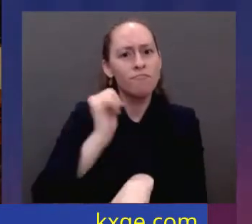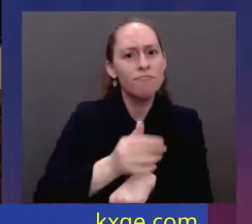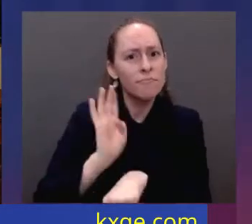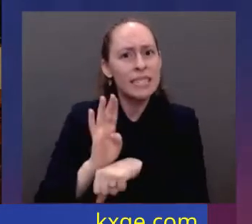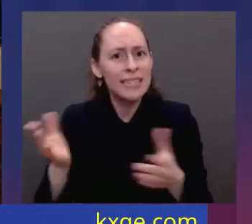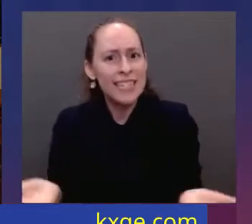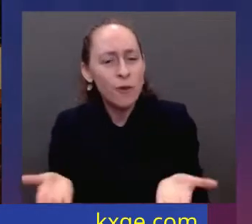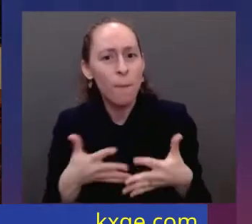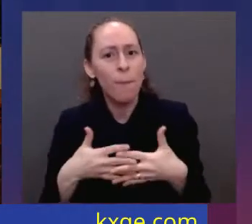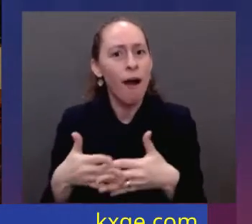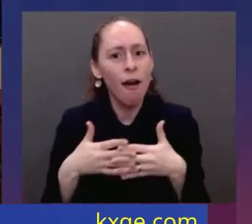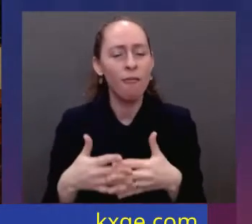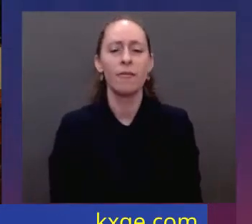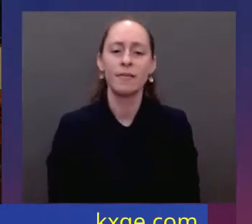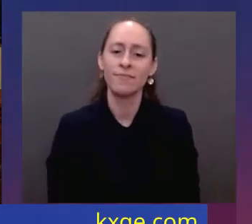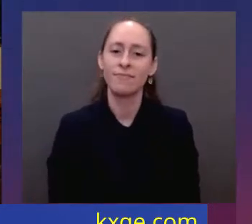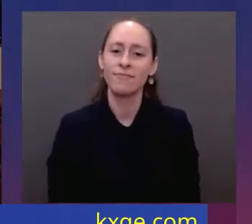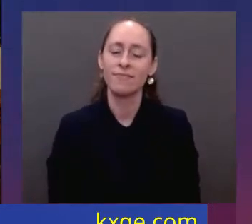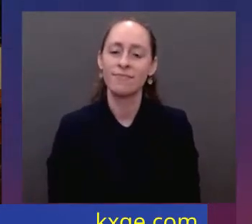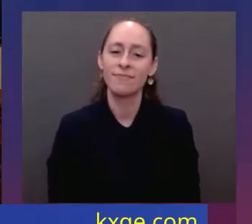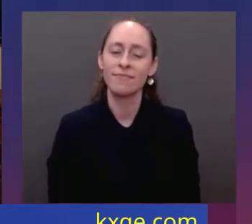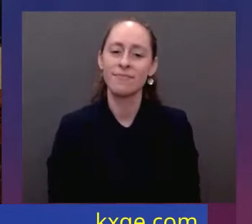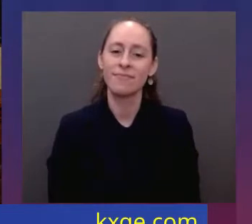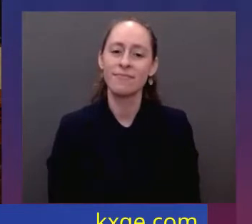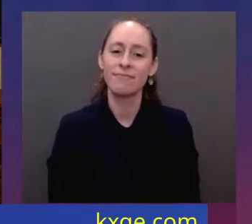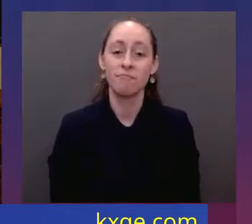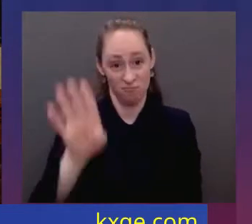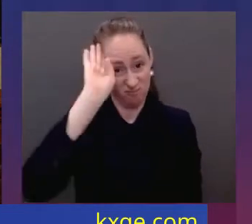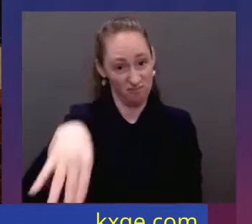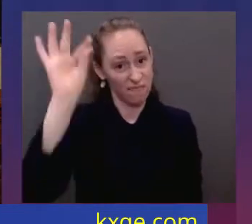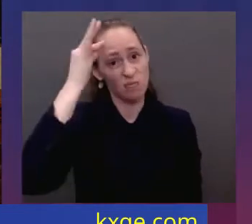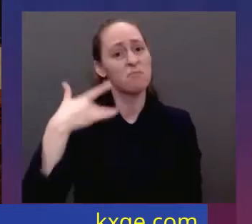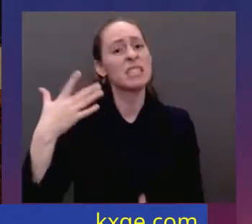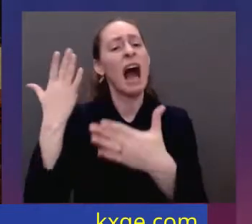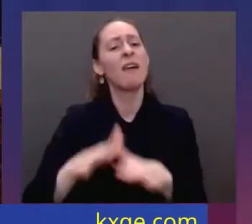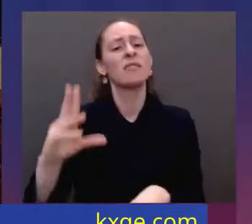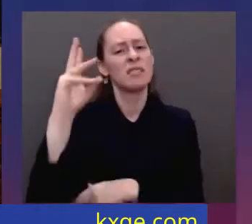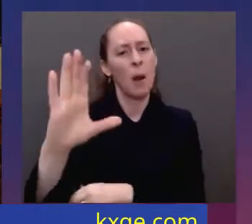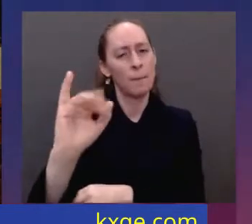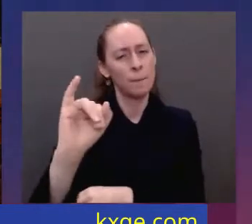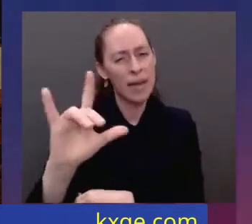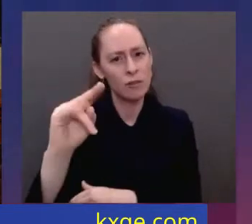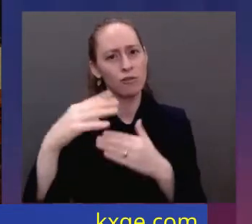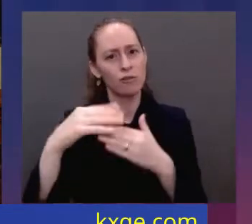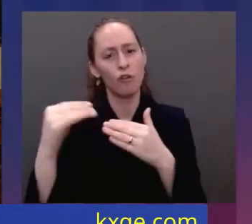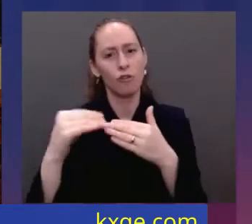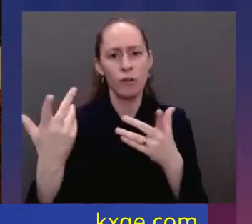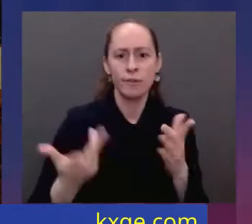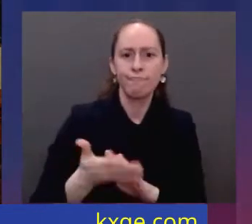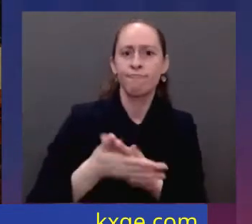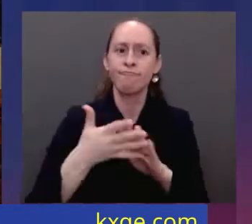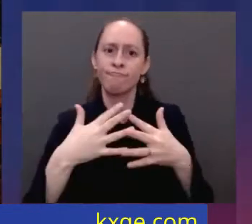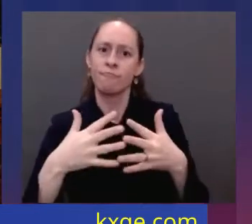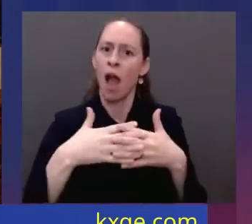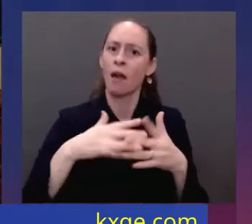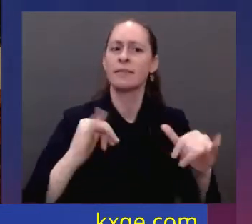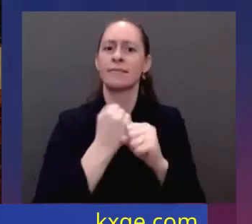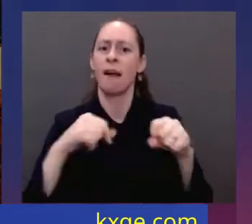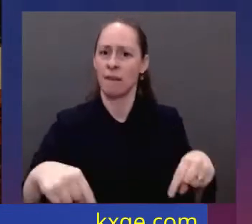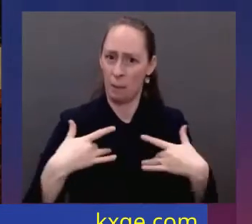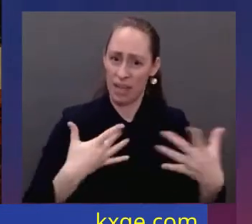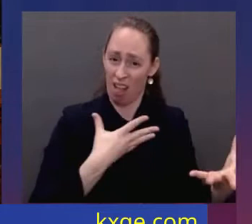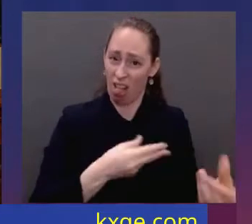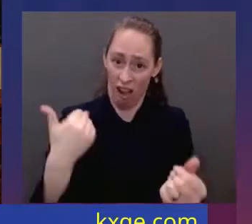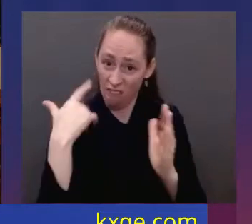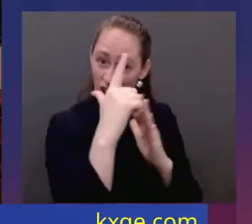The federal government spends about $600 billion a year to keep this country safe and secure. There's been a law on the books for almost a century to make sure taxpayers' dollars support